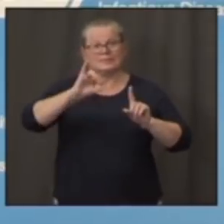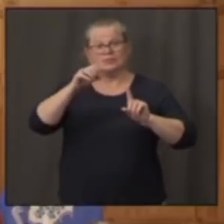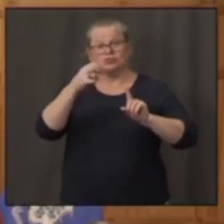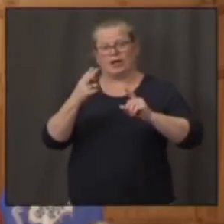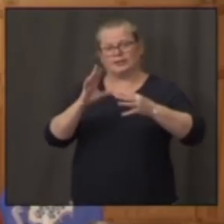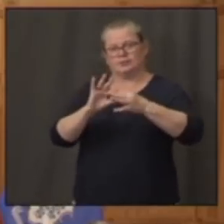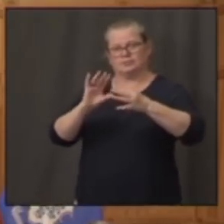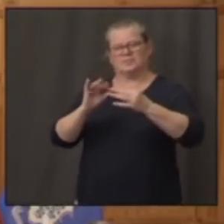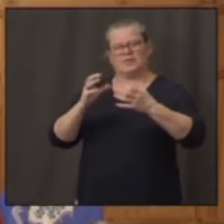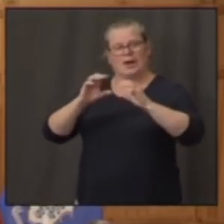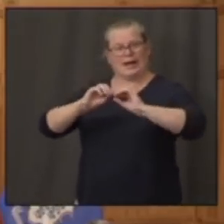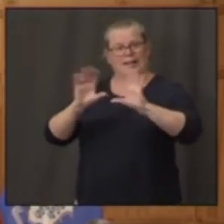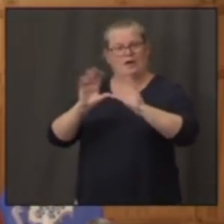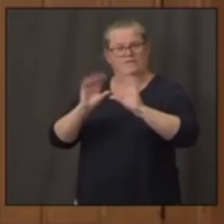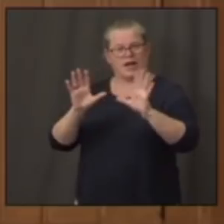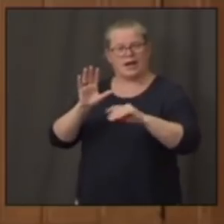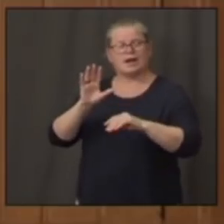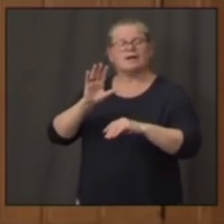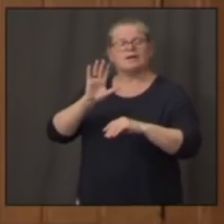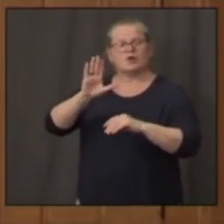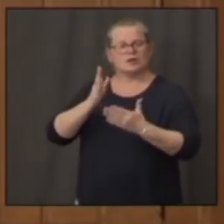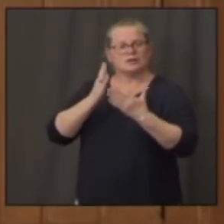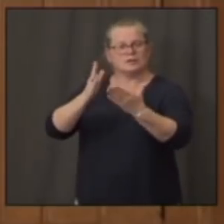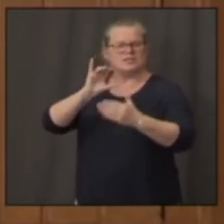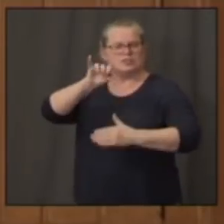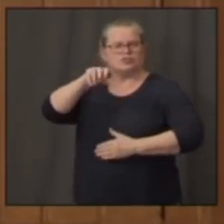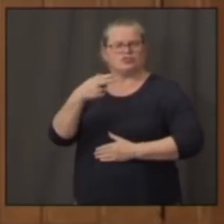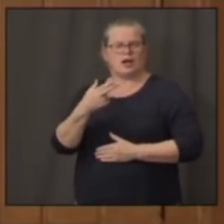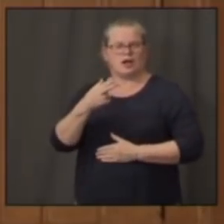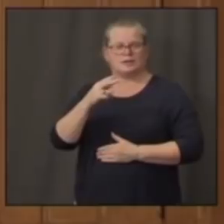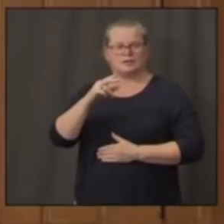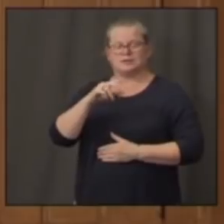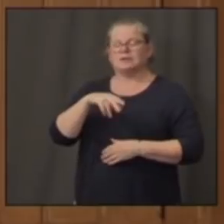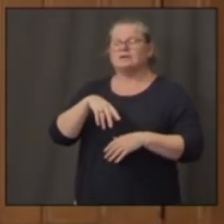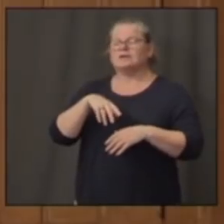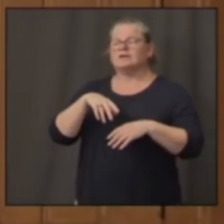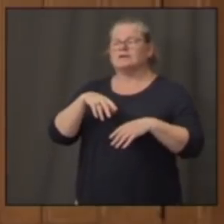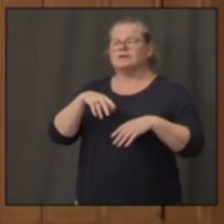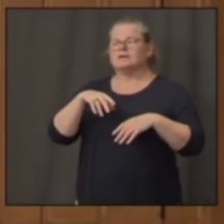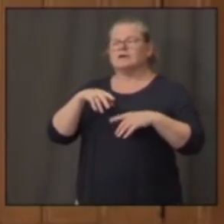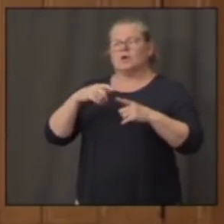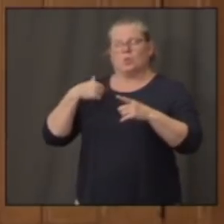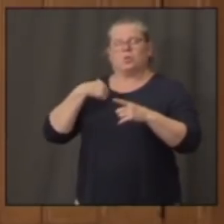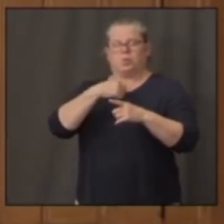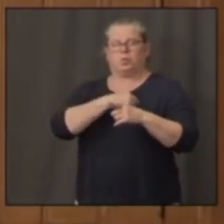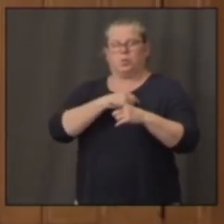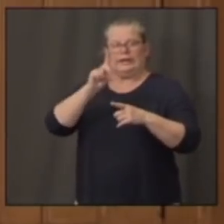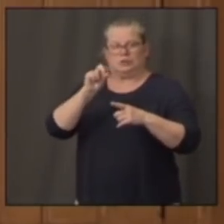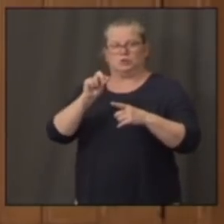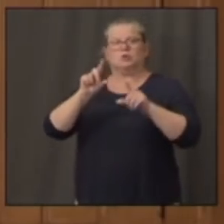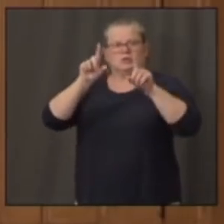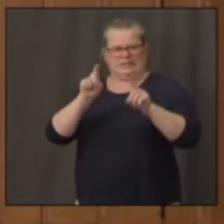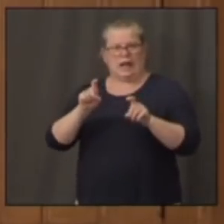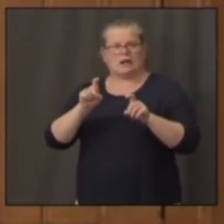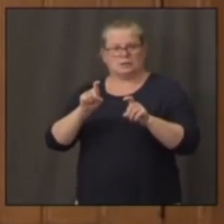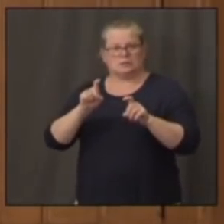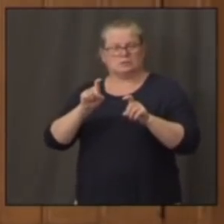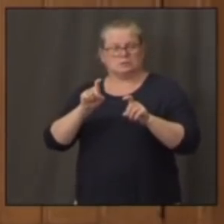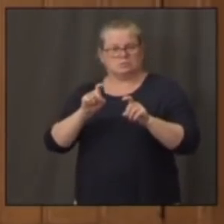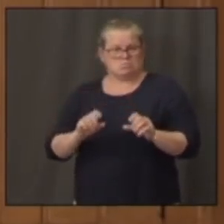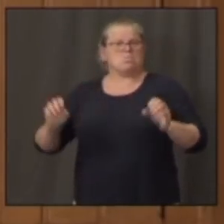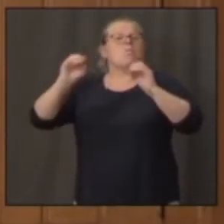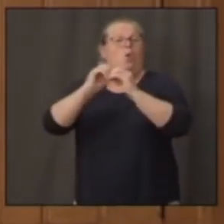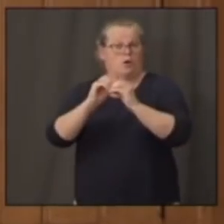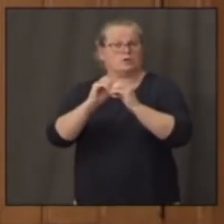For Dr. Fauci, this is Josh Javala, Governor's Chief Operating Officer, the reporter's question. So we, we do test beyond symptomatic. So we, our